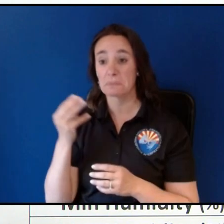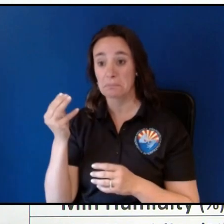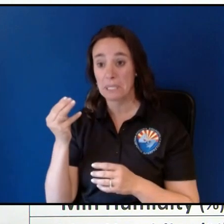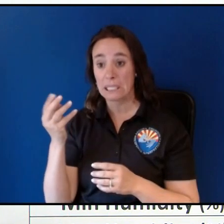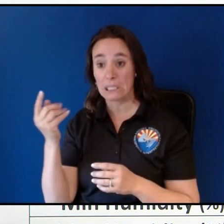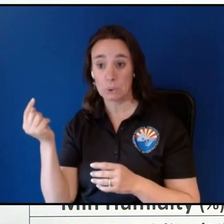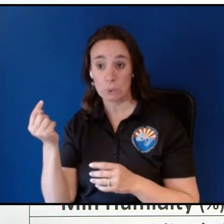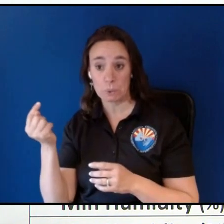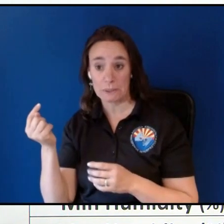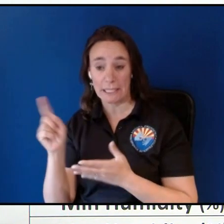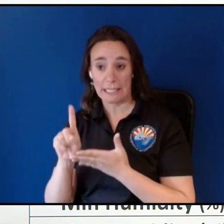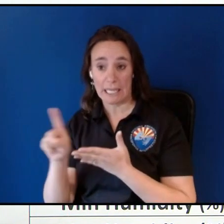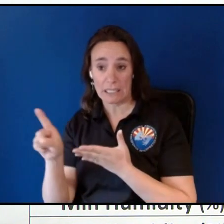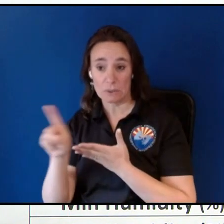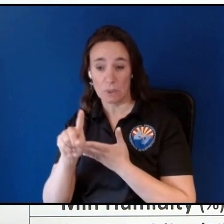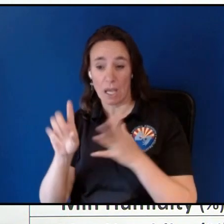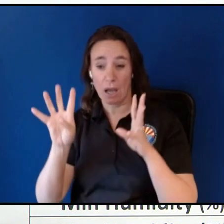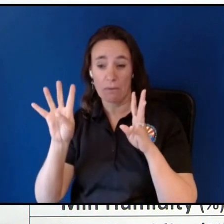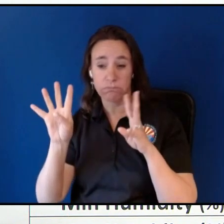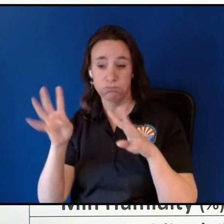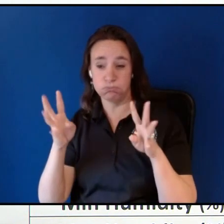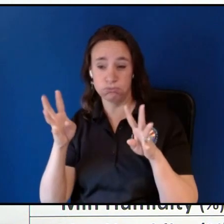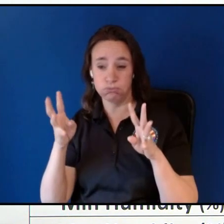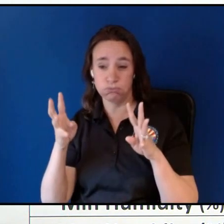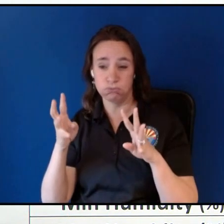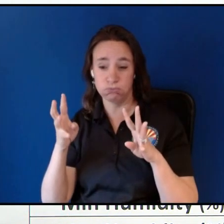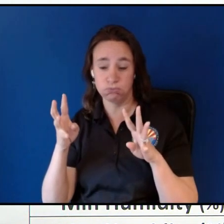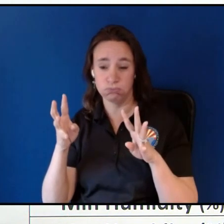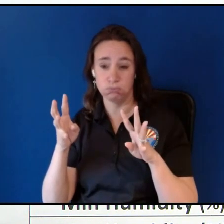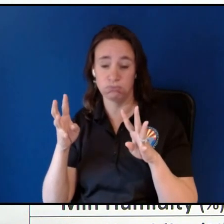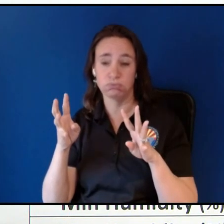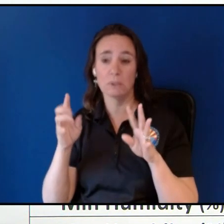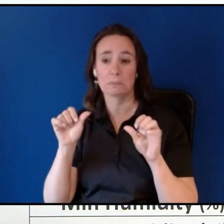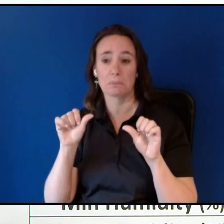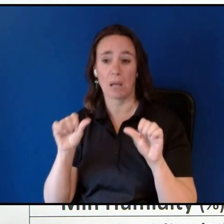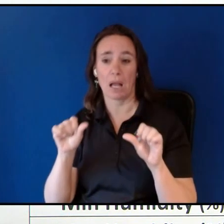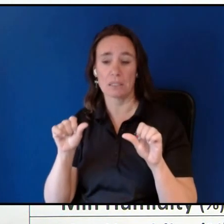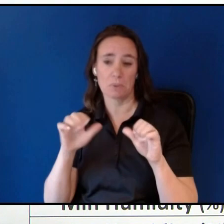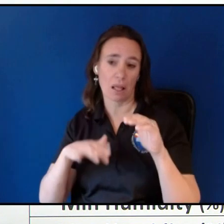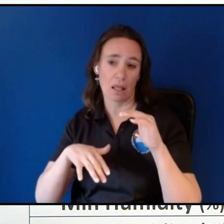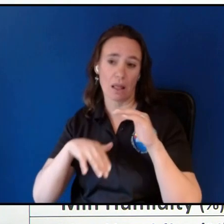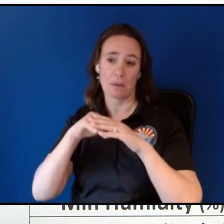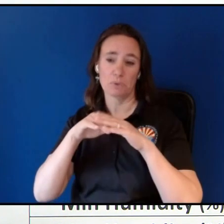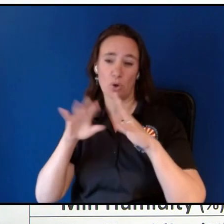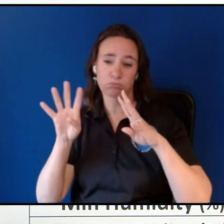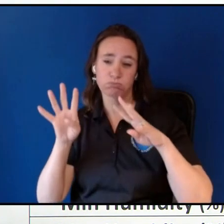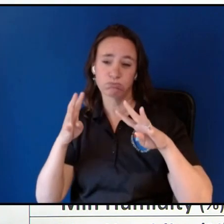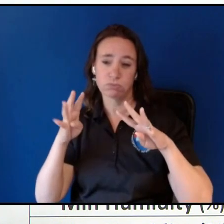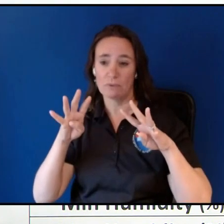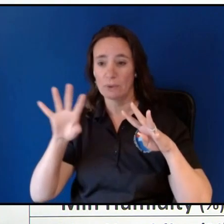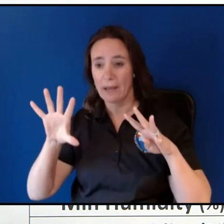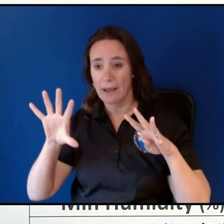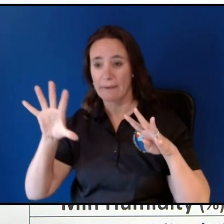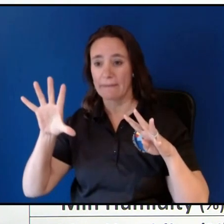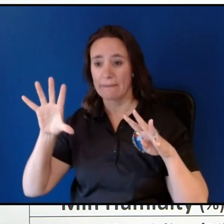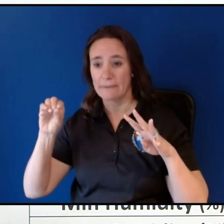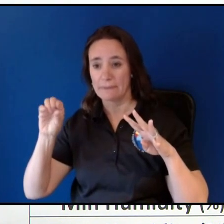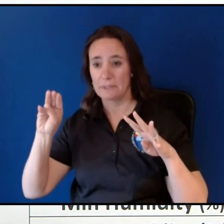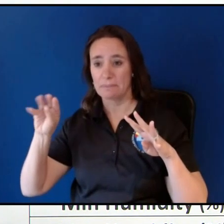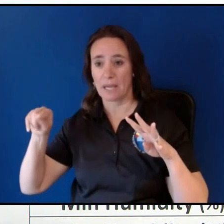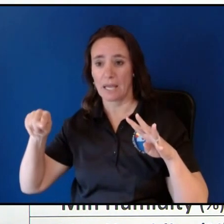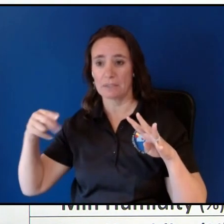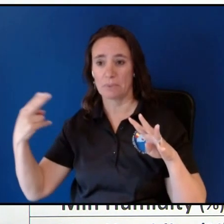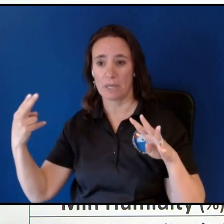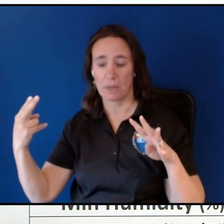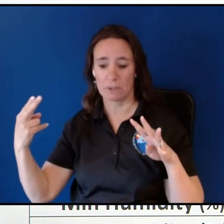the windiest days there is some potential for gusts to 45 even 50 miles an hour both those